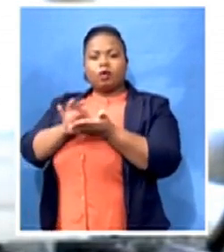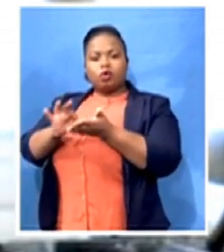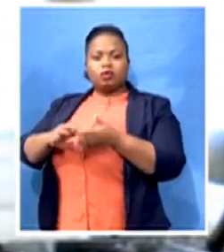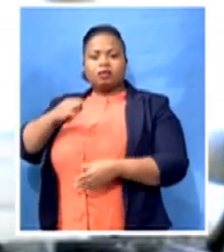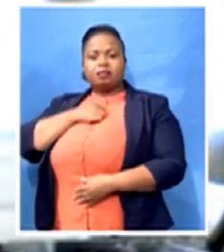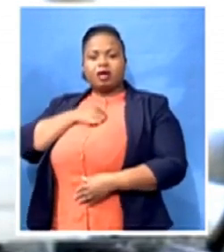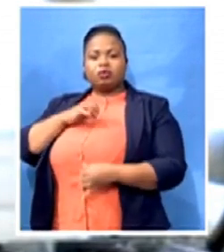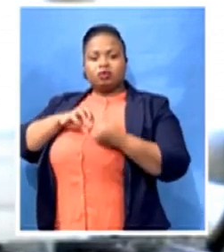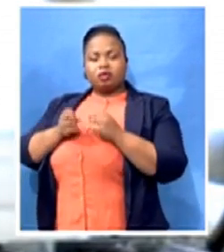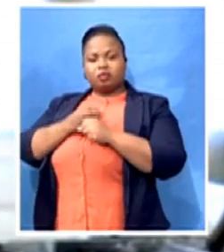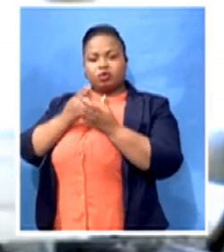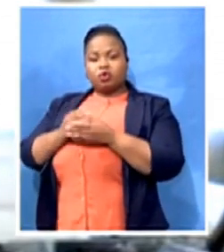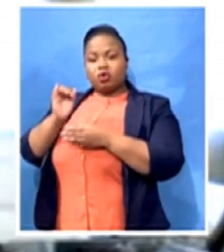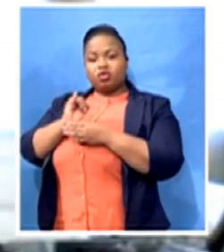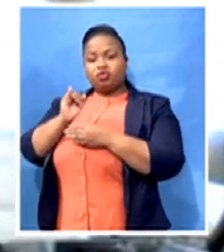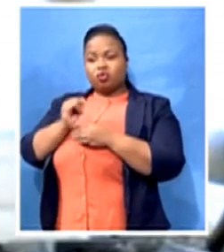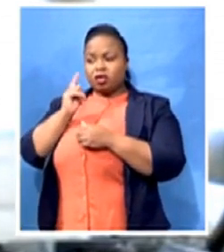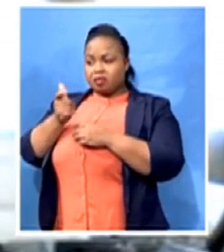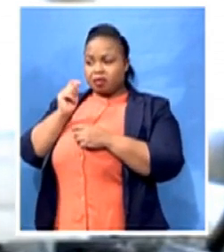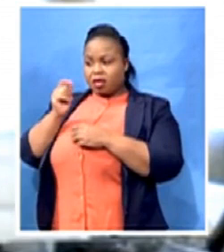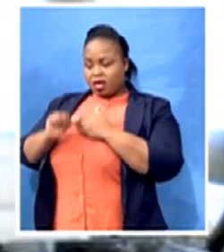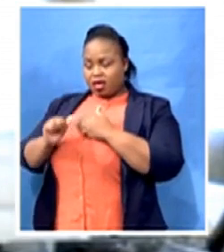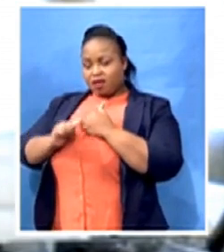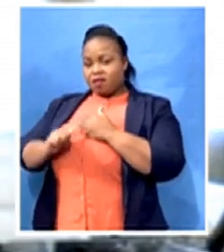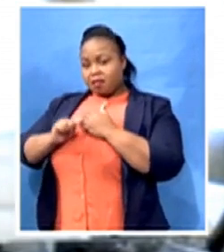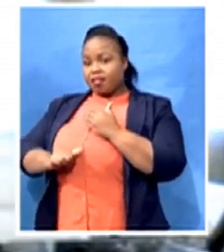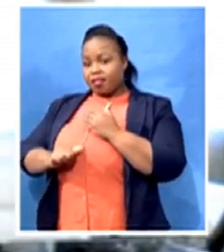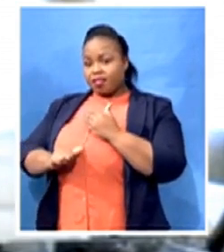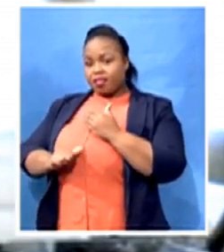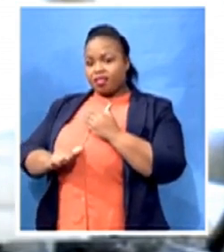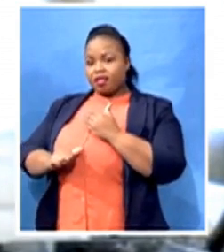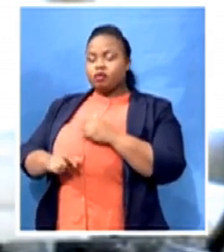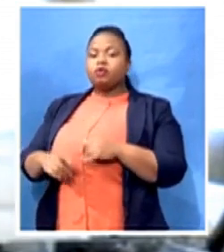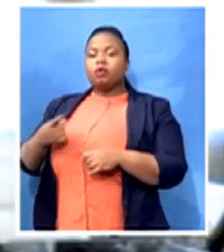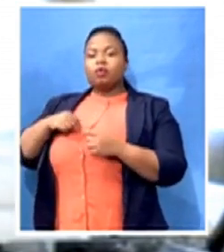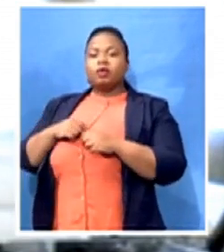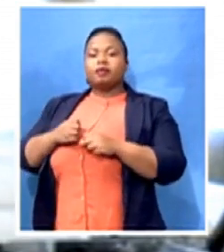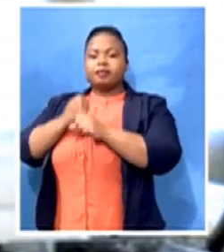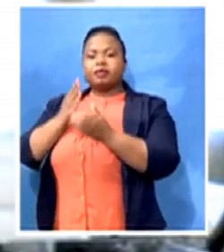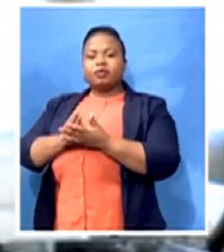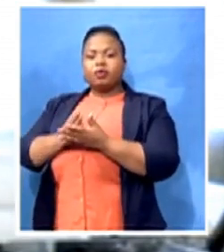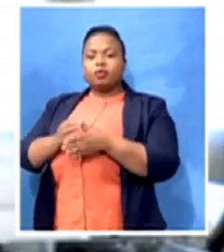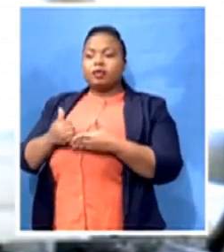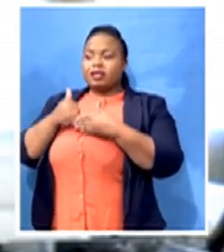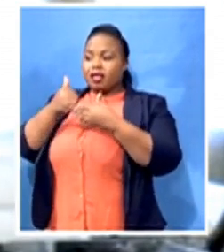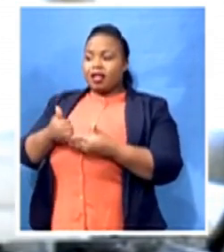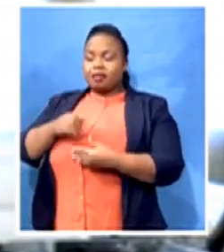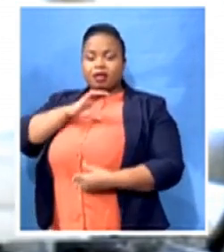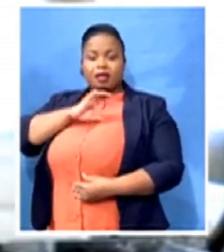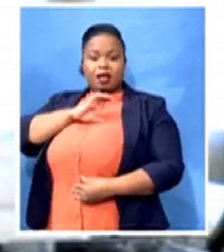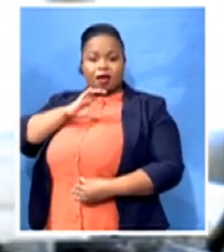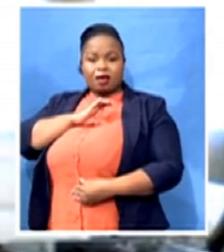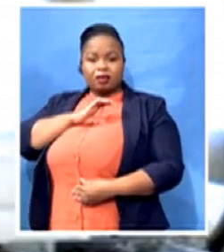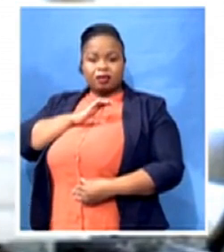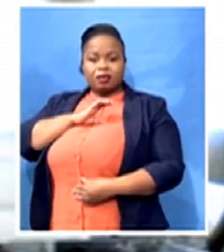have to ensure that, you know, we assist clients at either moving from one insurer to another who is probably